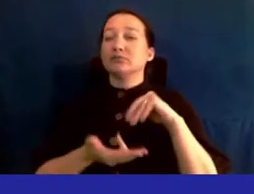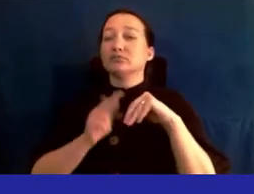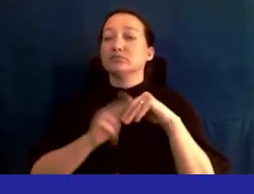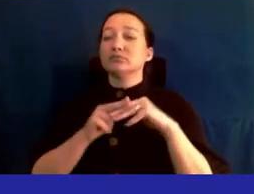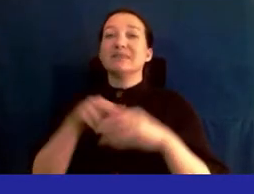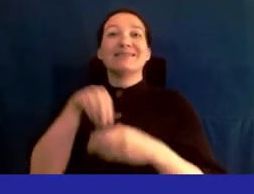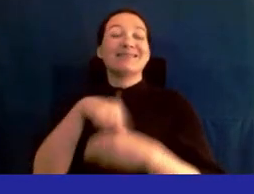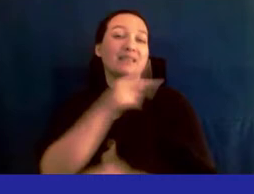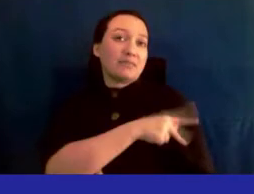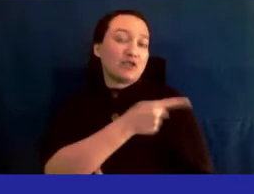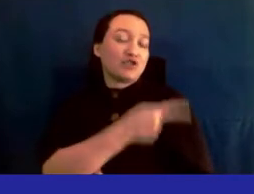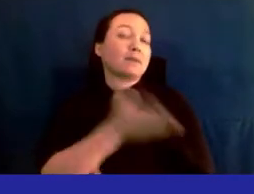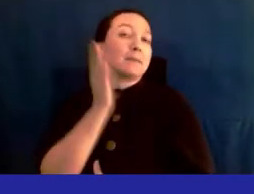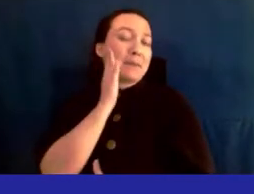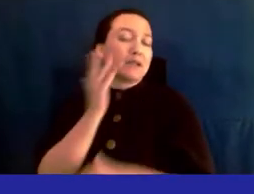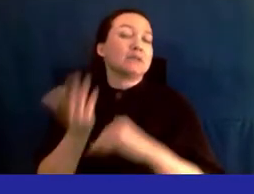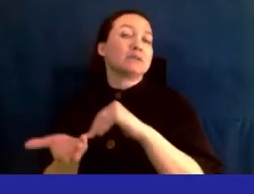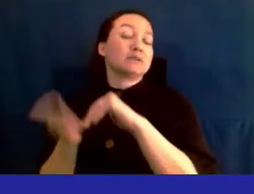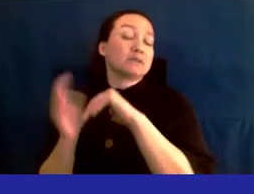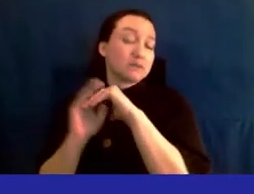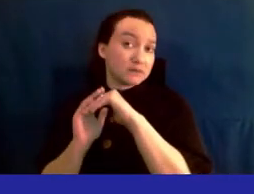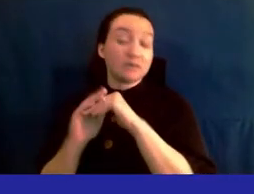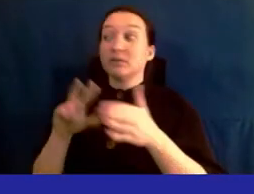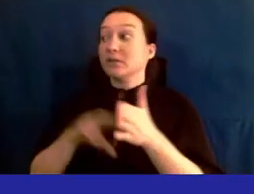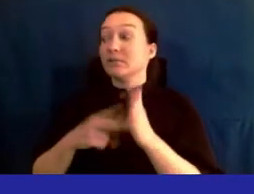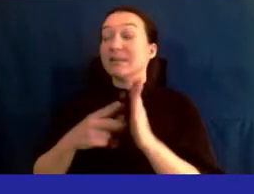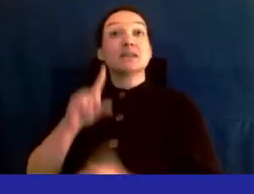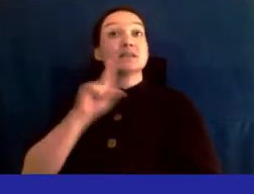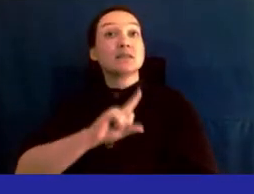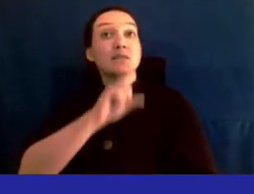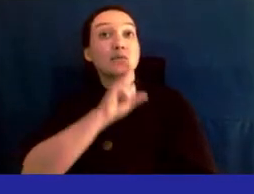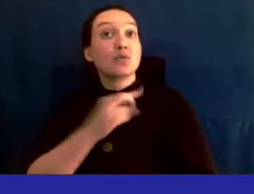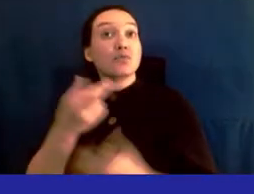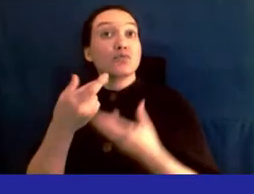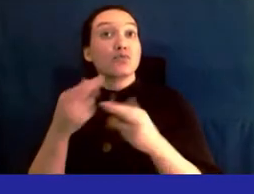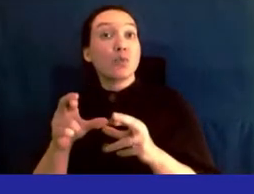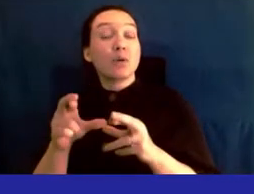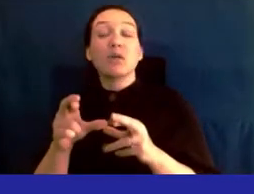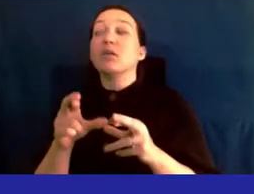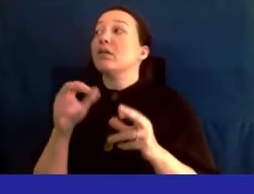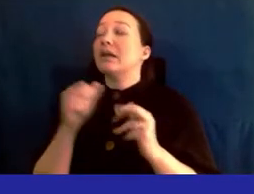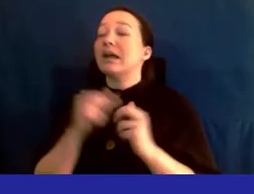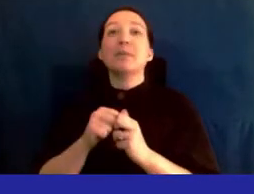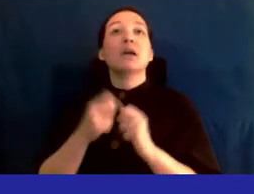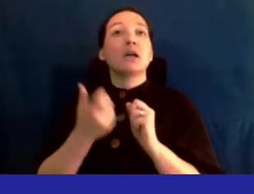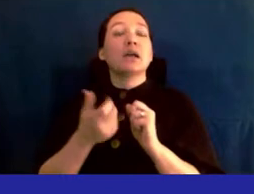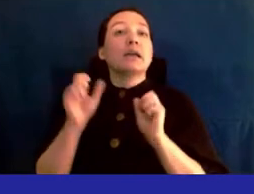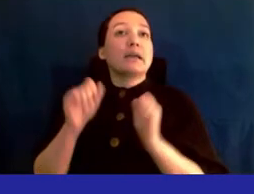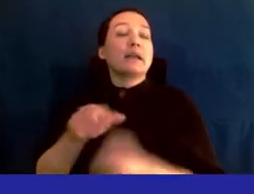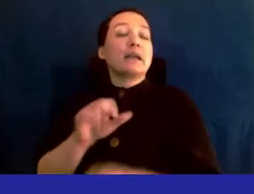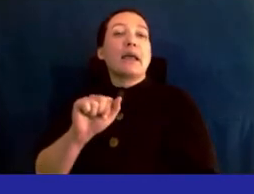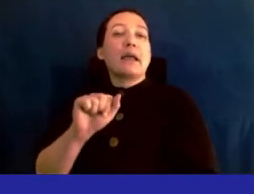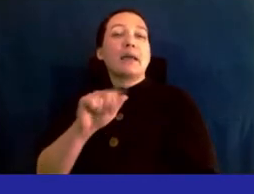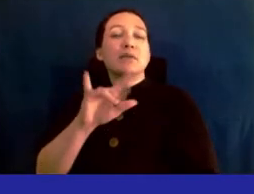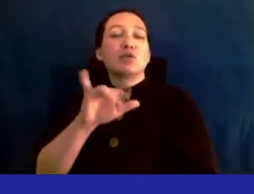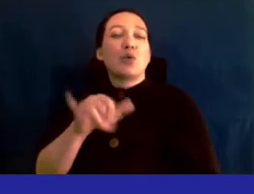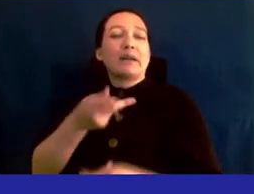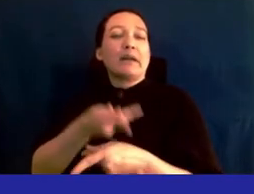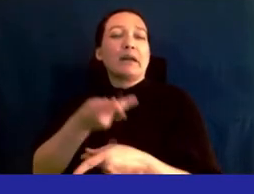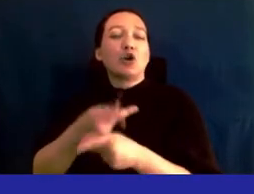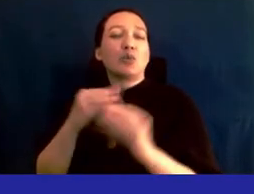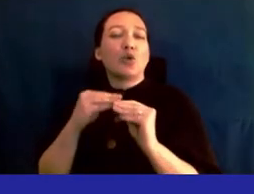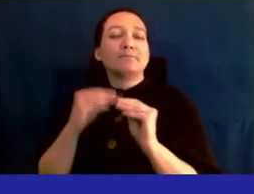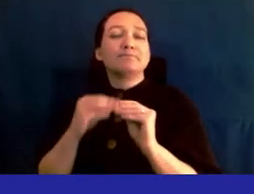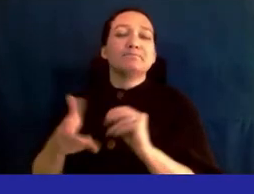inpatient bed capacity meaning single rooms and ambulatory care capacity to construct a much